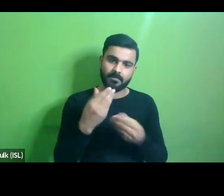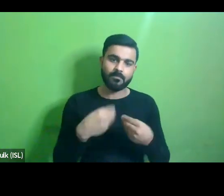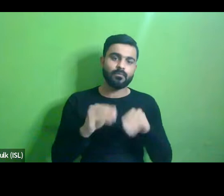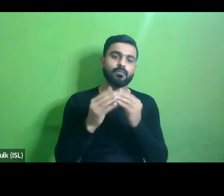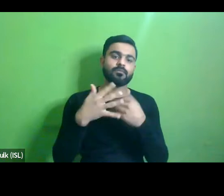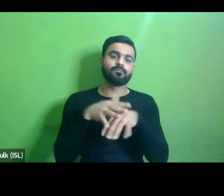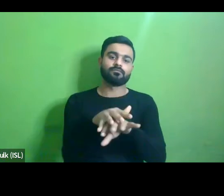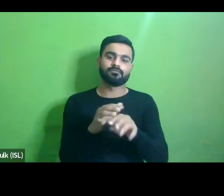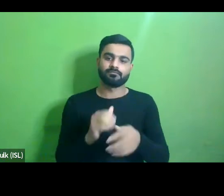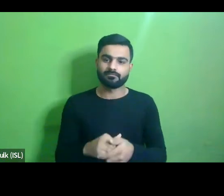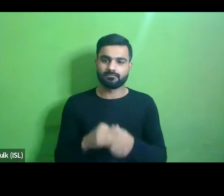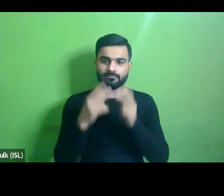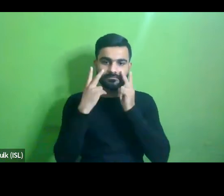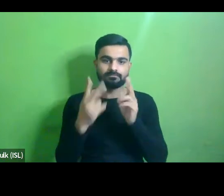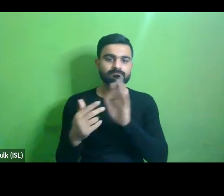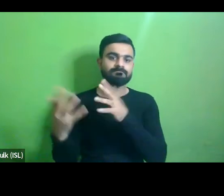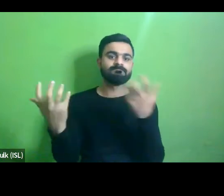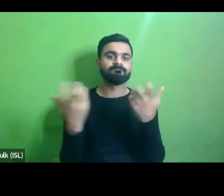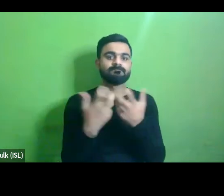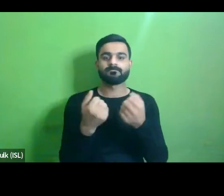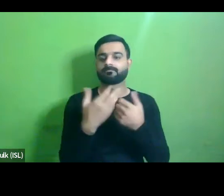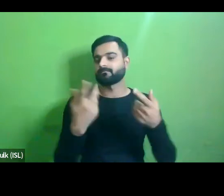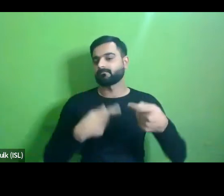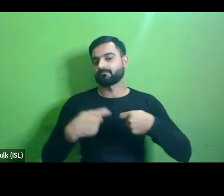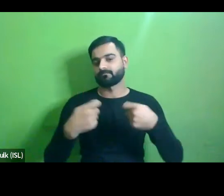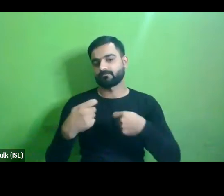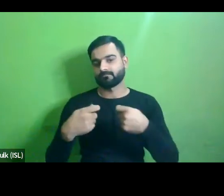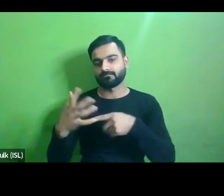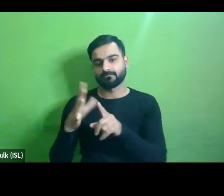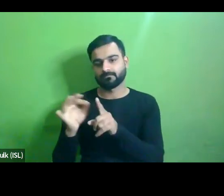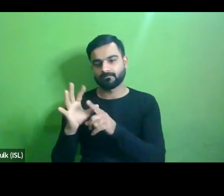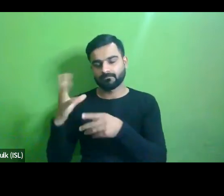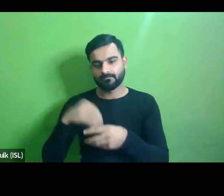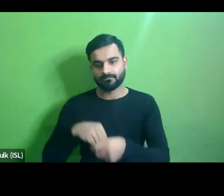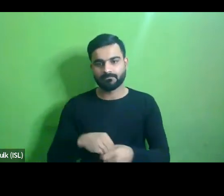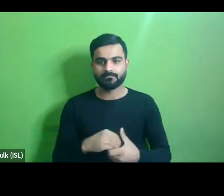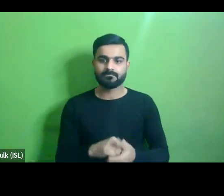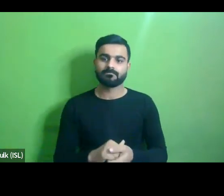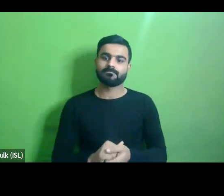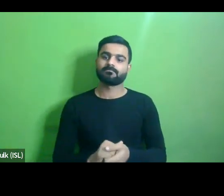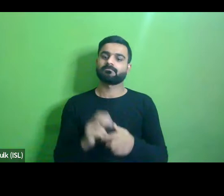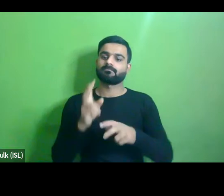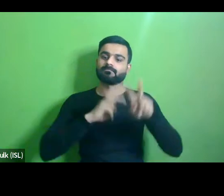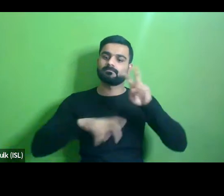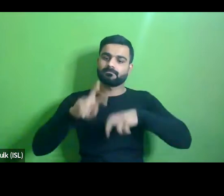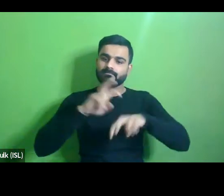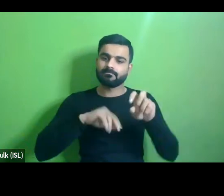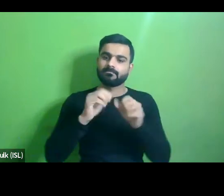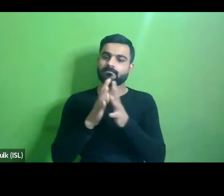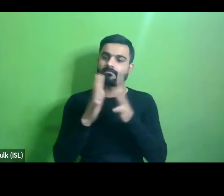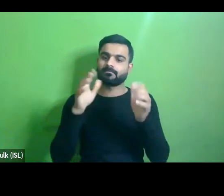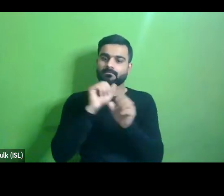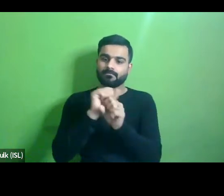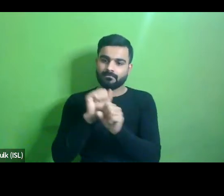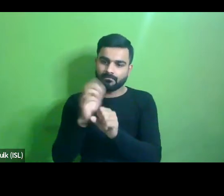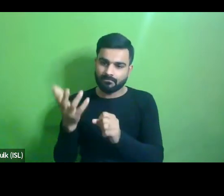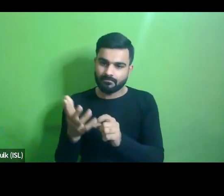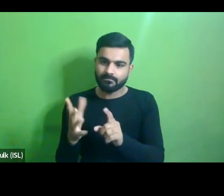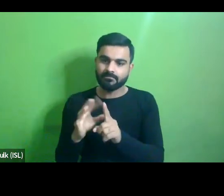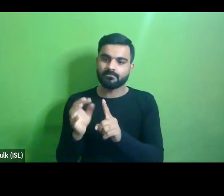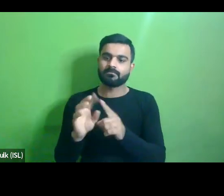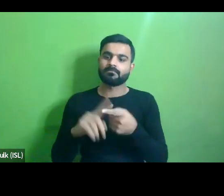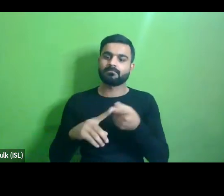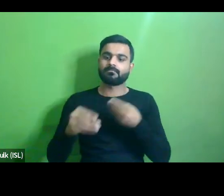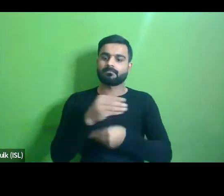you will also be attracting a lot of businesses uh you'll be more tourists the more workers basically making the economy more